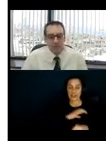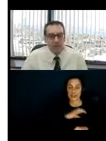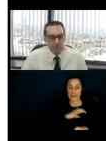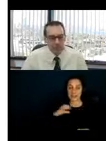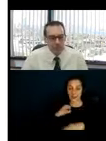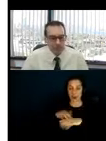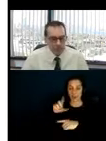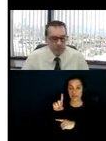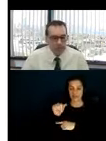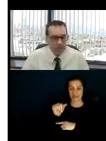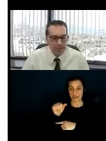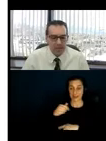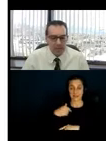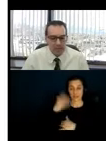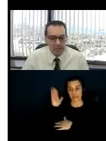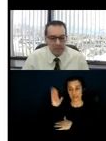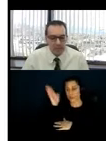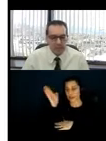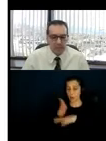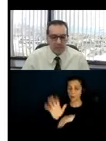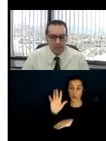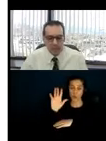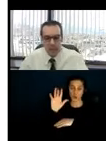and more being scheduled at this time.